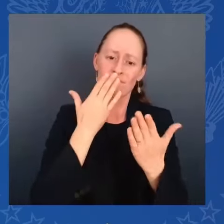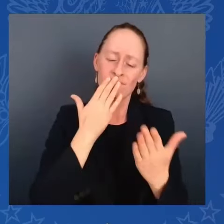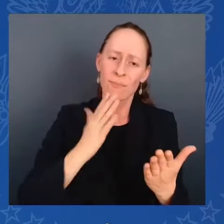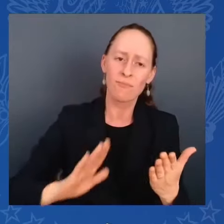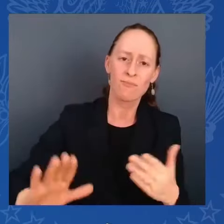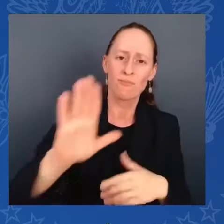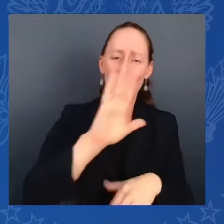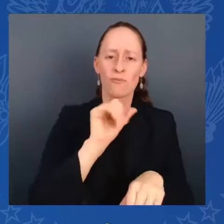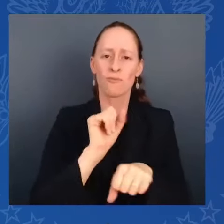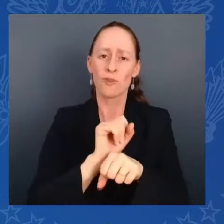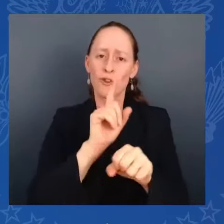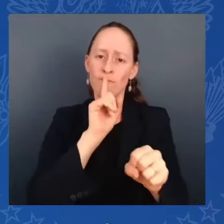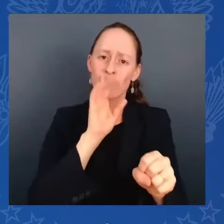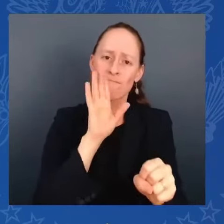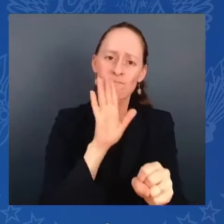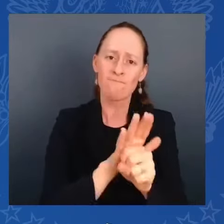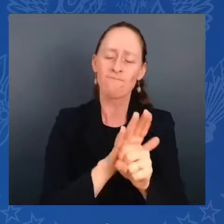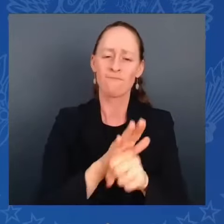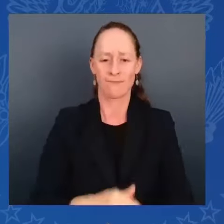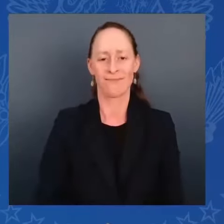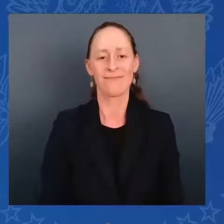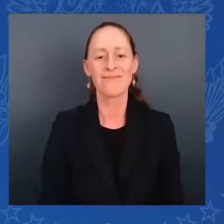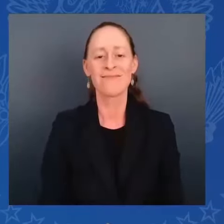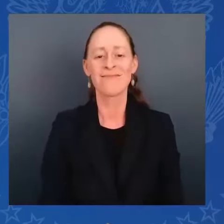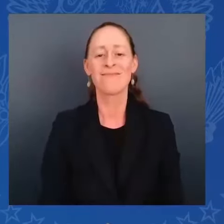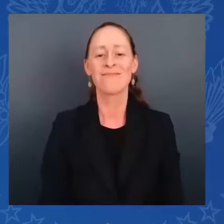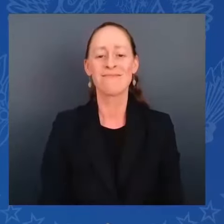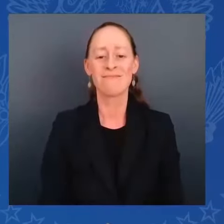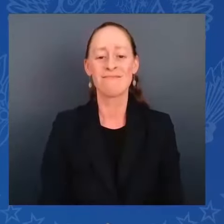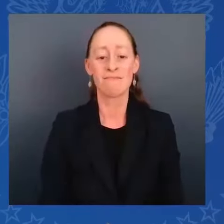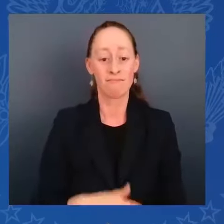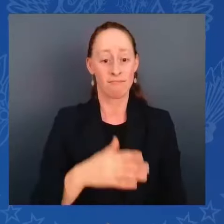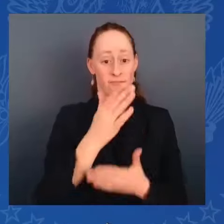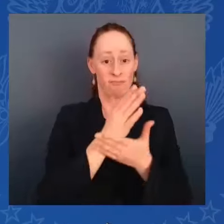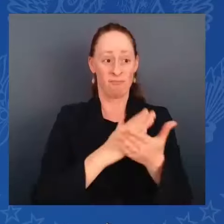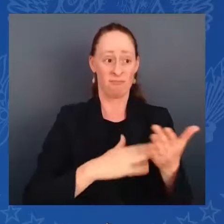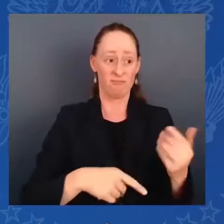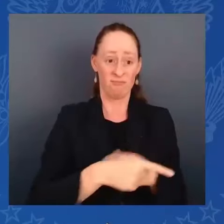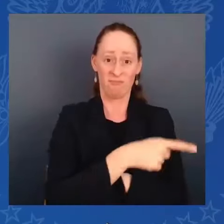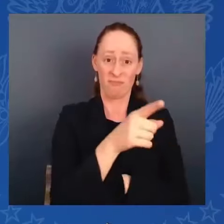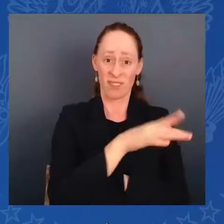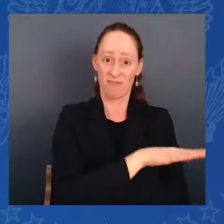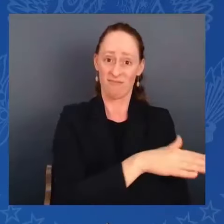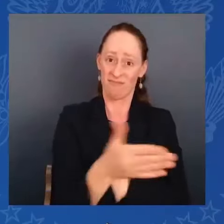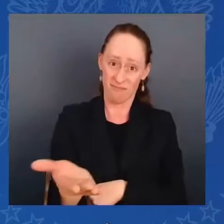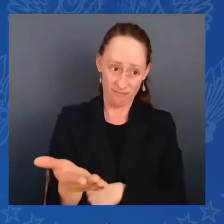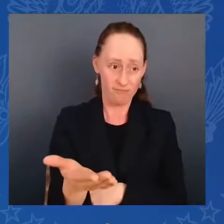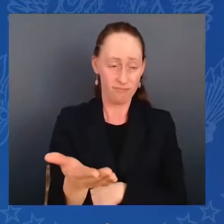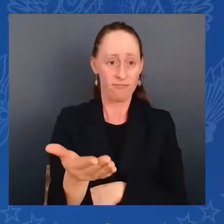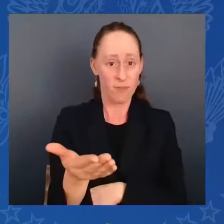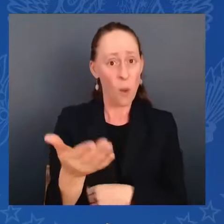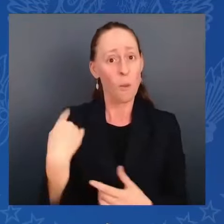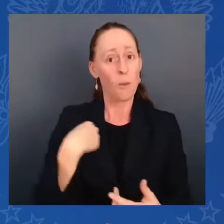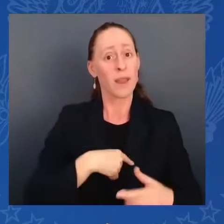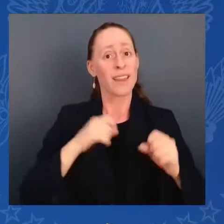their lives so that we might be free. We trust that their sacrifice will never be in vain.